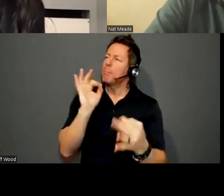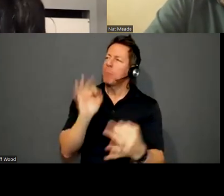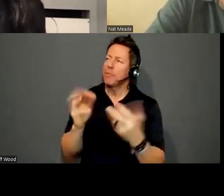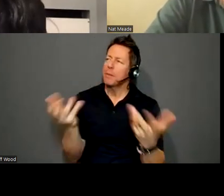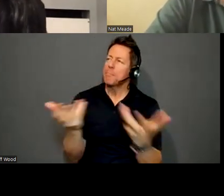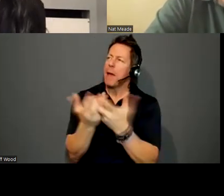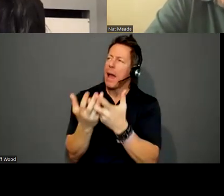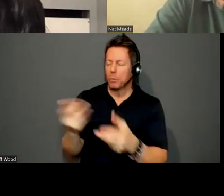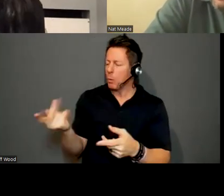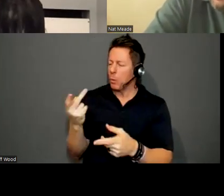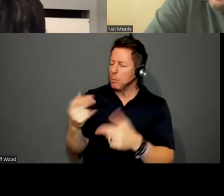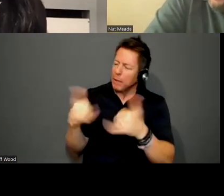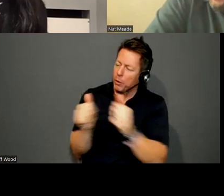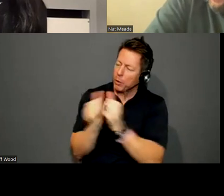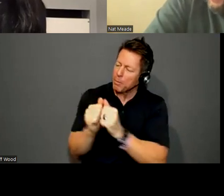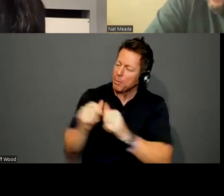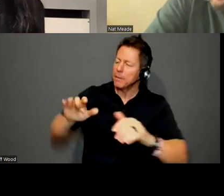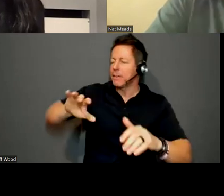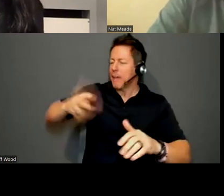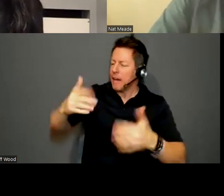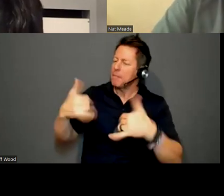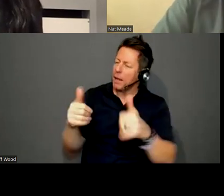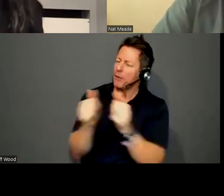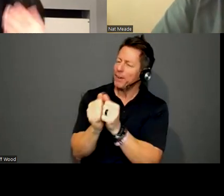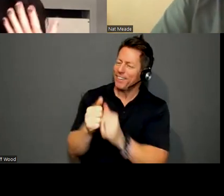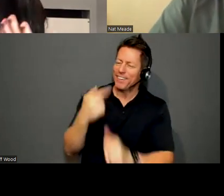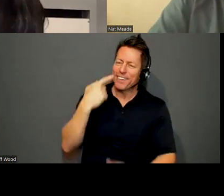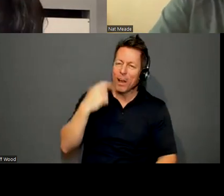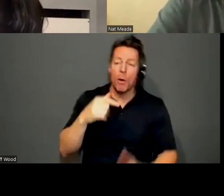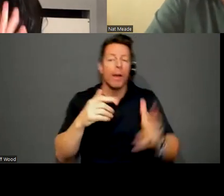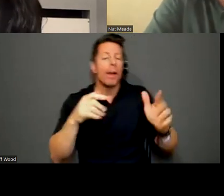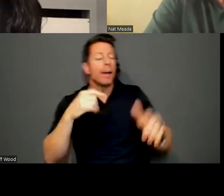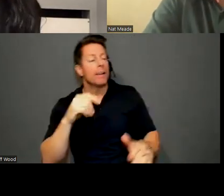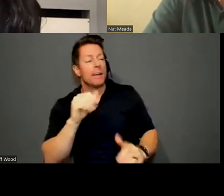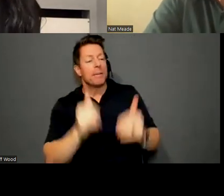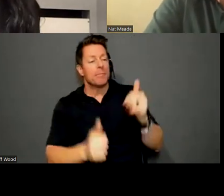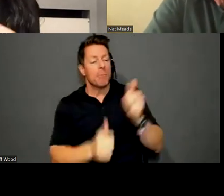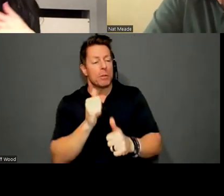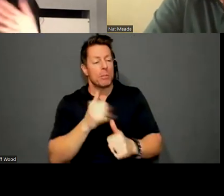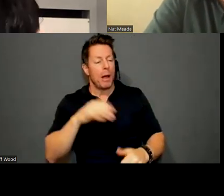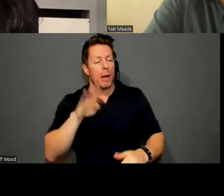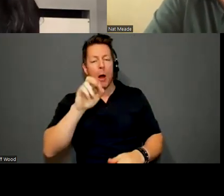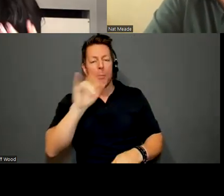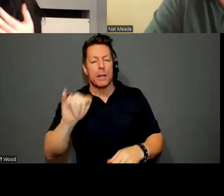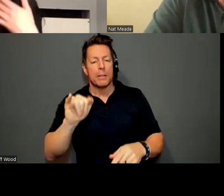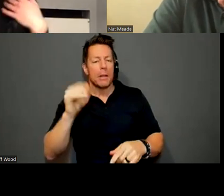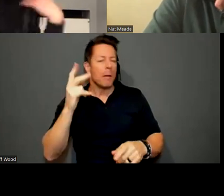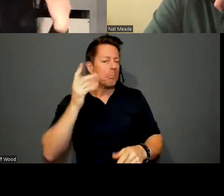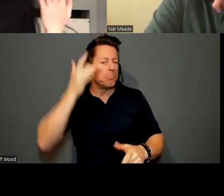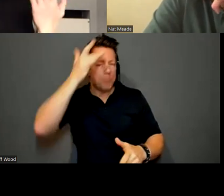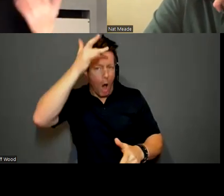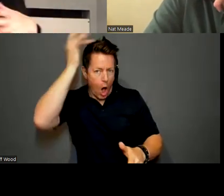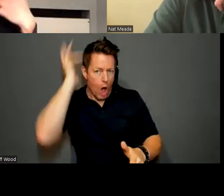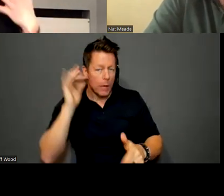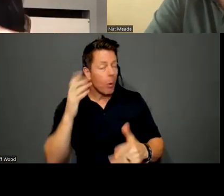together, but we could kind of play together, I guess. Well, most of my Barbies ended up bald because I kept cutting the hair, trying to style